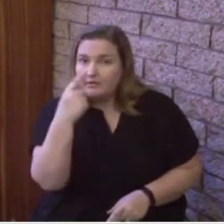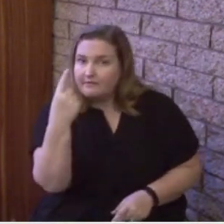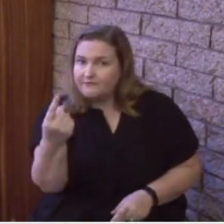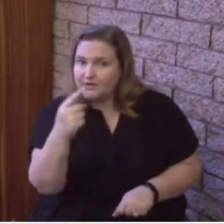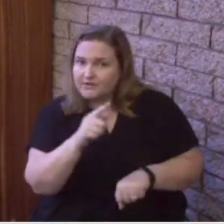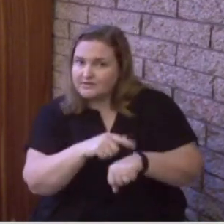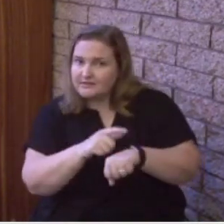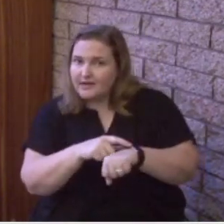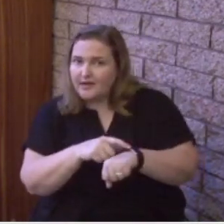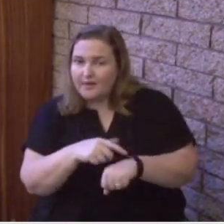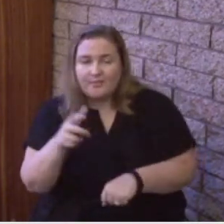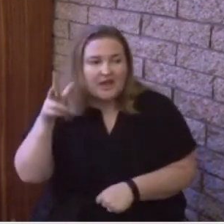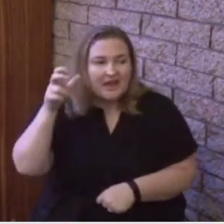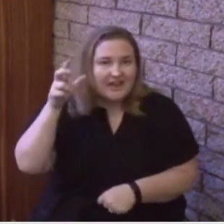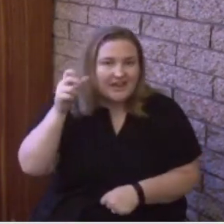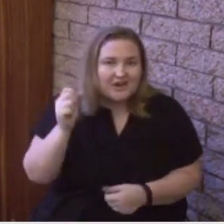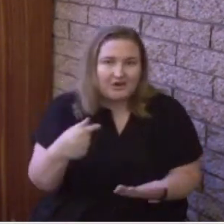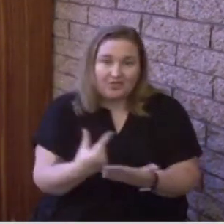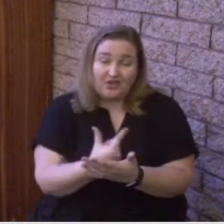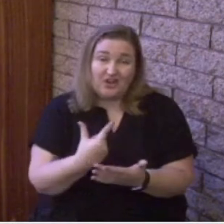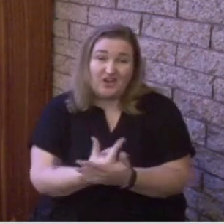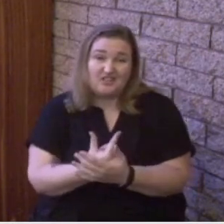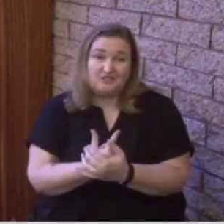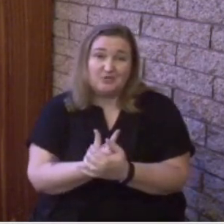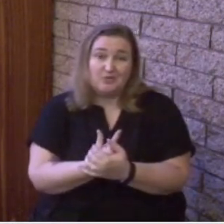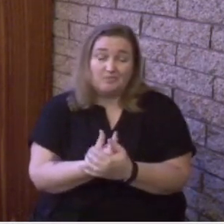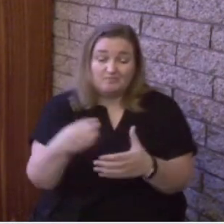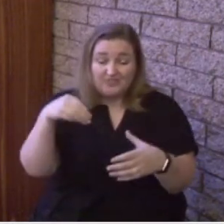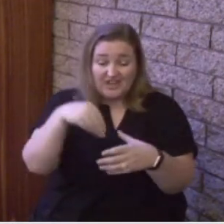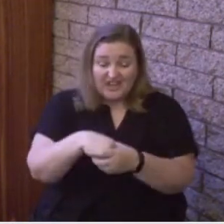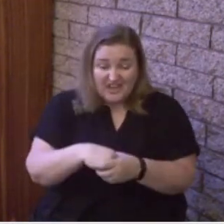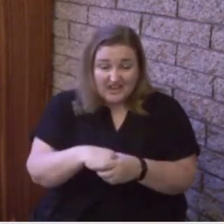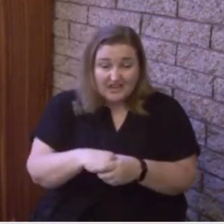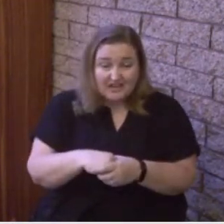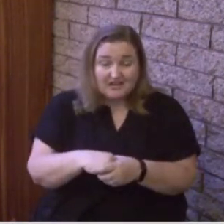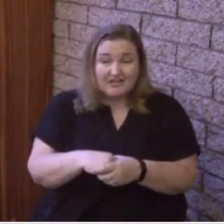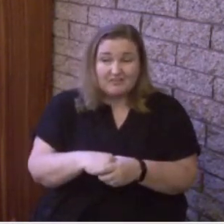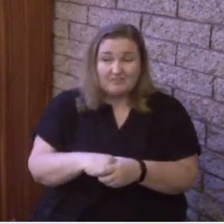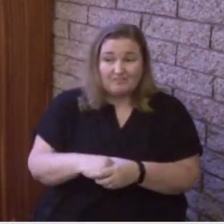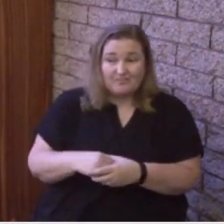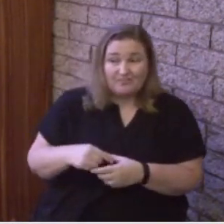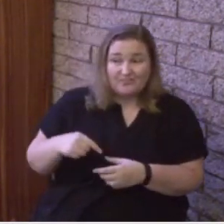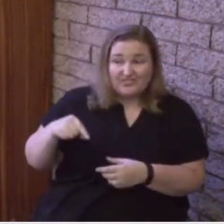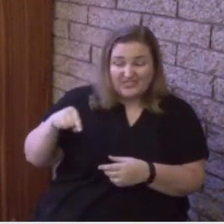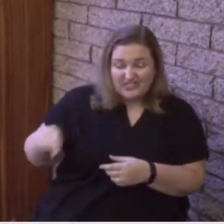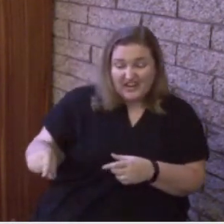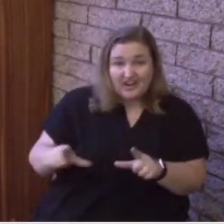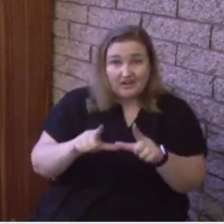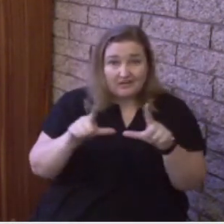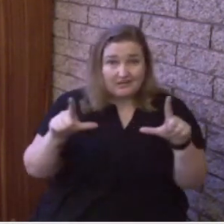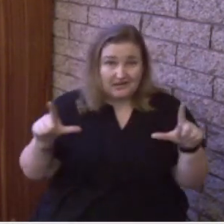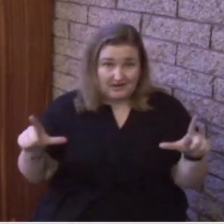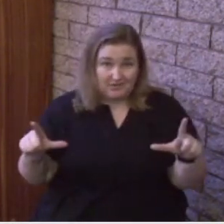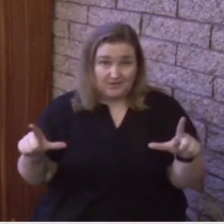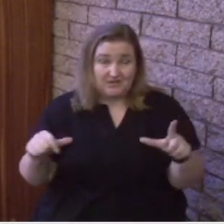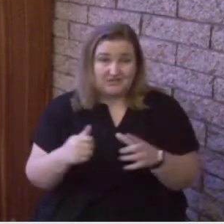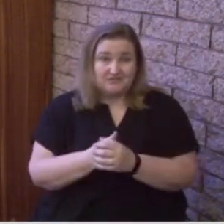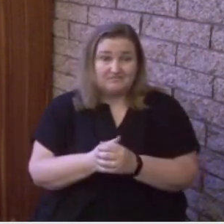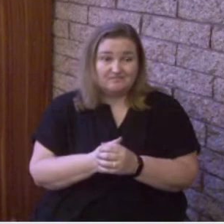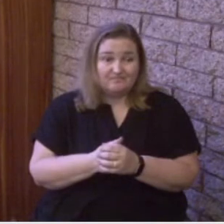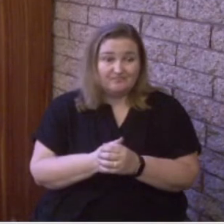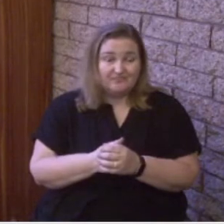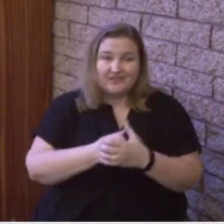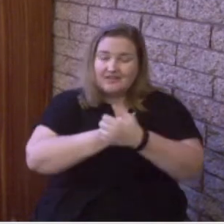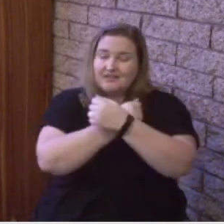They were hearing maybe for the first time in their own language the love that Jesus Christ